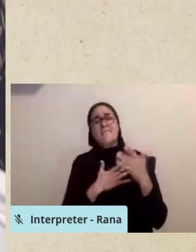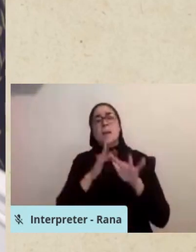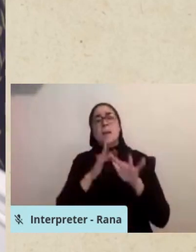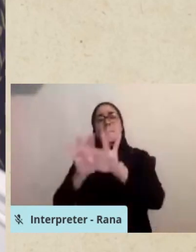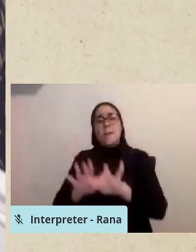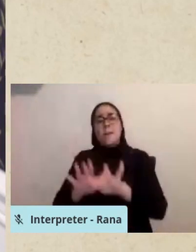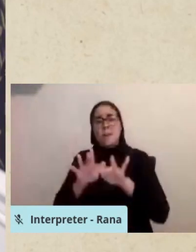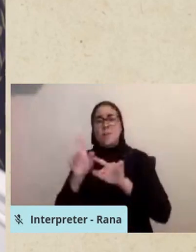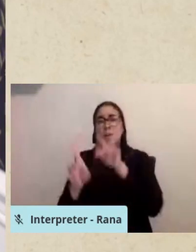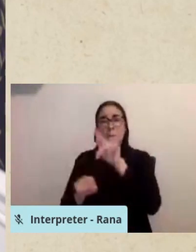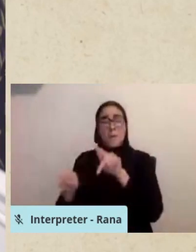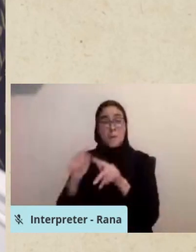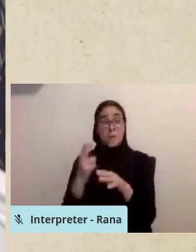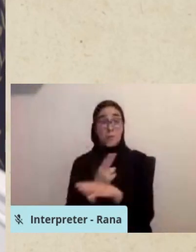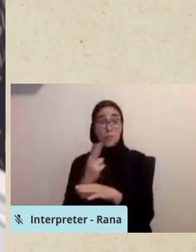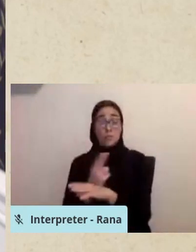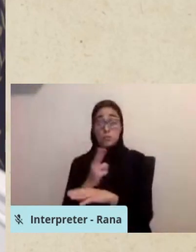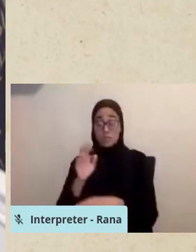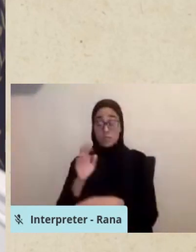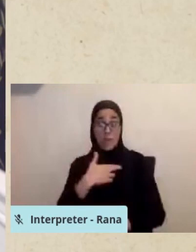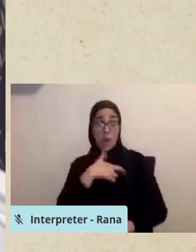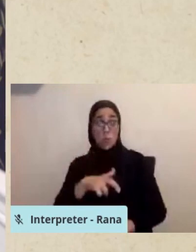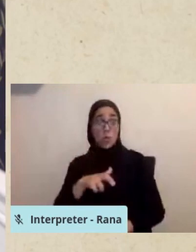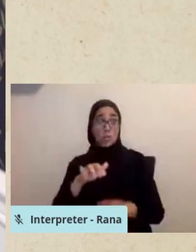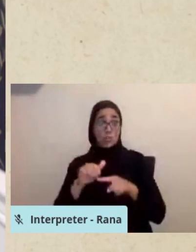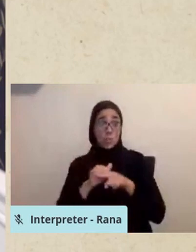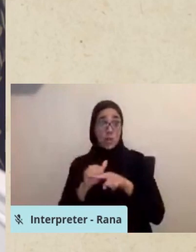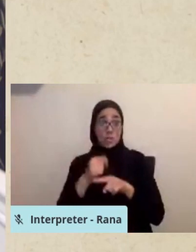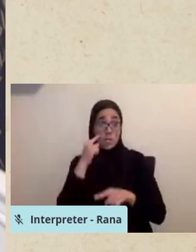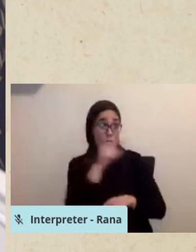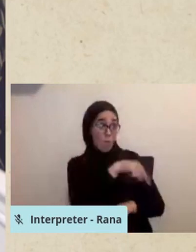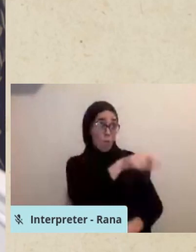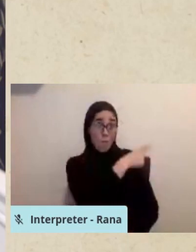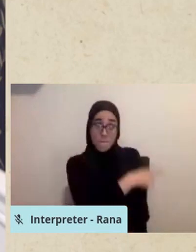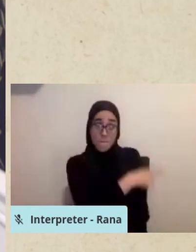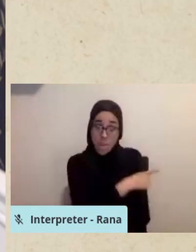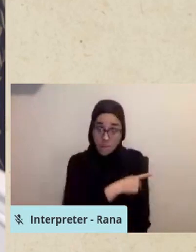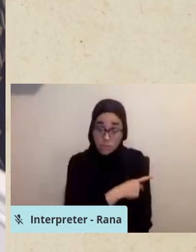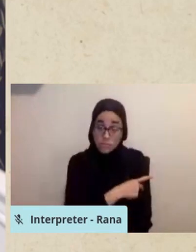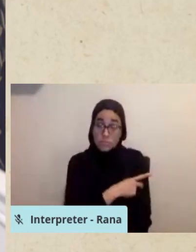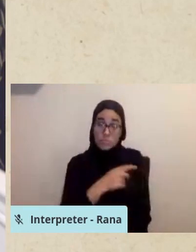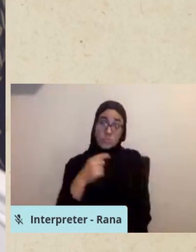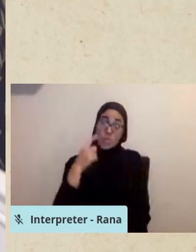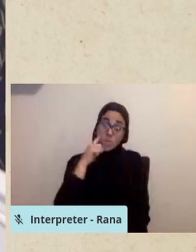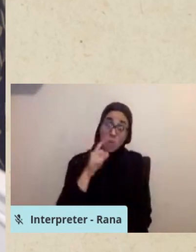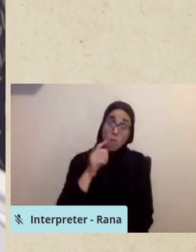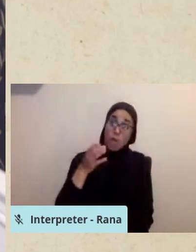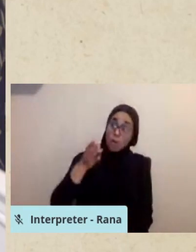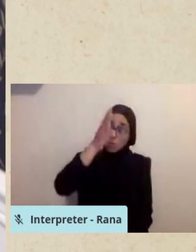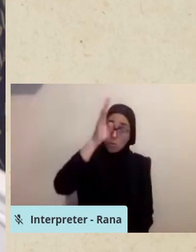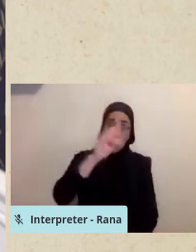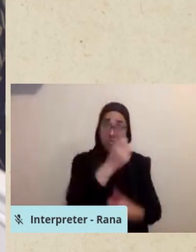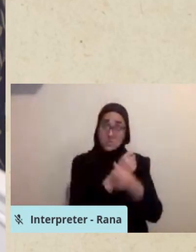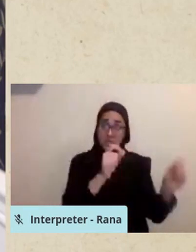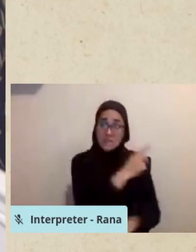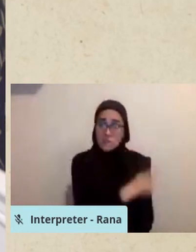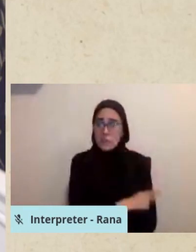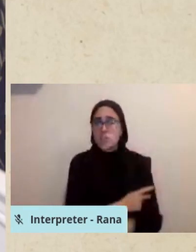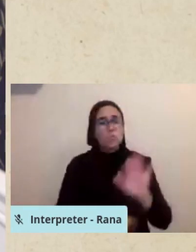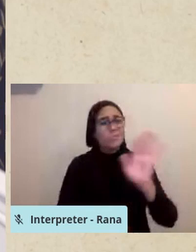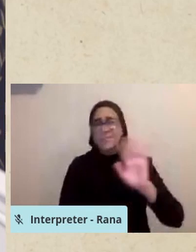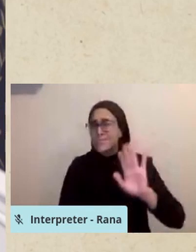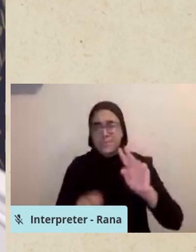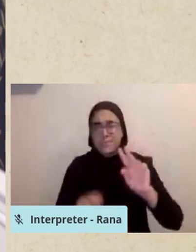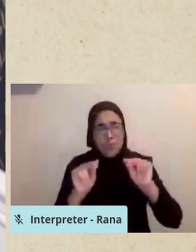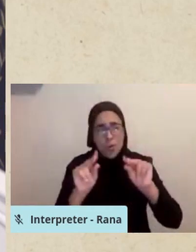religious practices, not for the patient's sake, not that the patient would be granted salvation, but that their